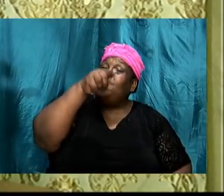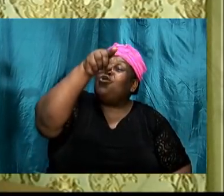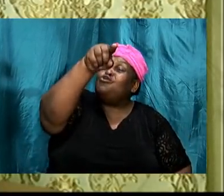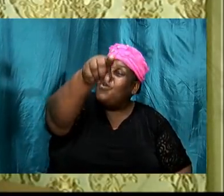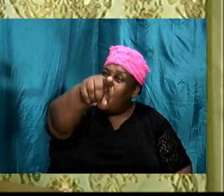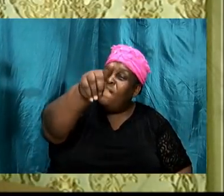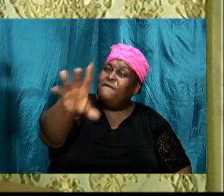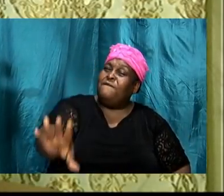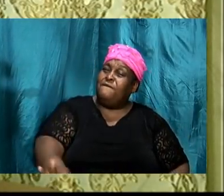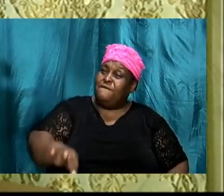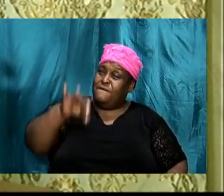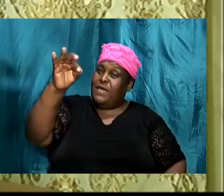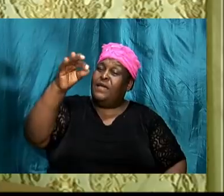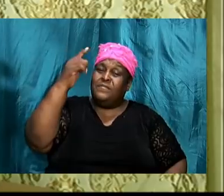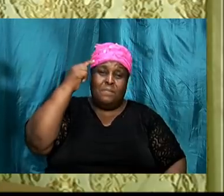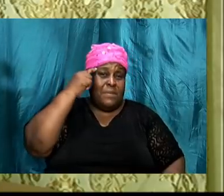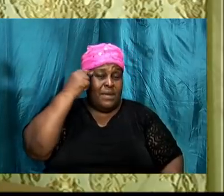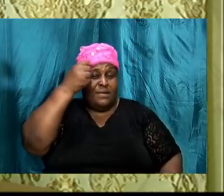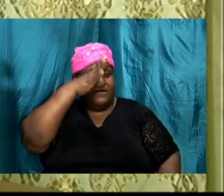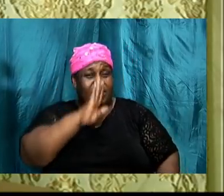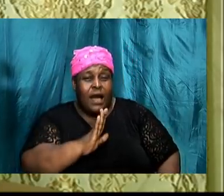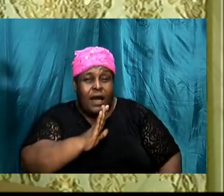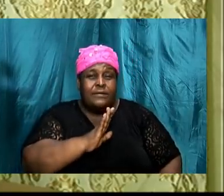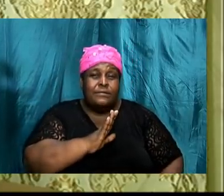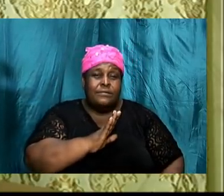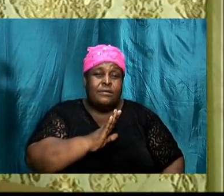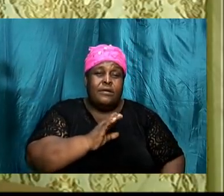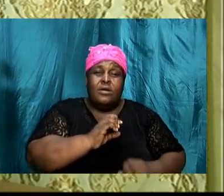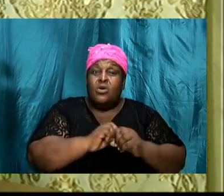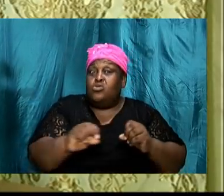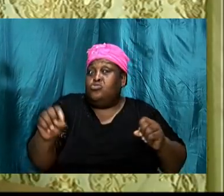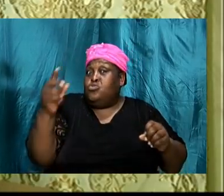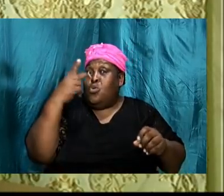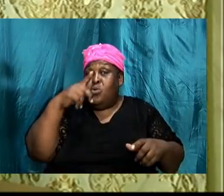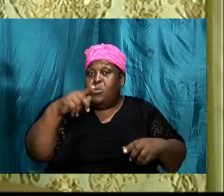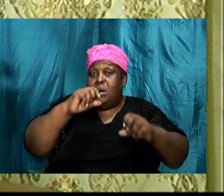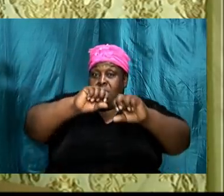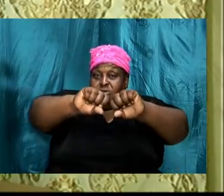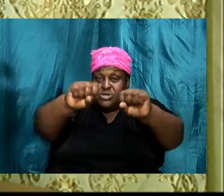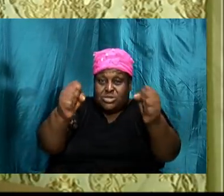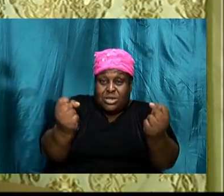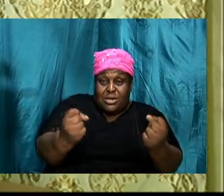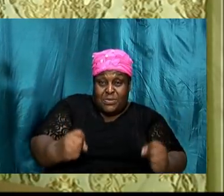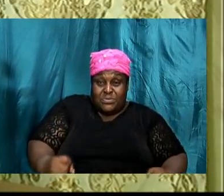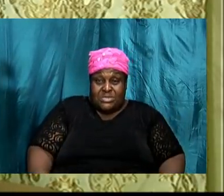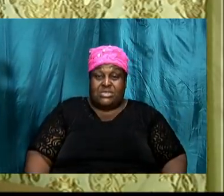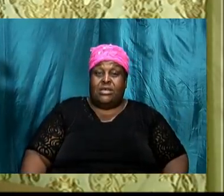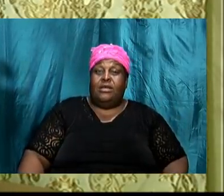mind of God don't look at the shape don't look at the looks